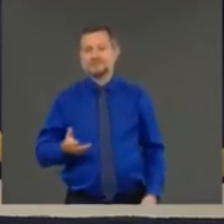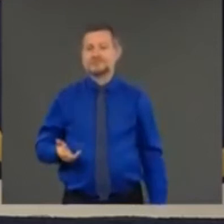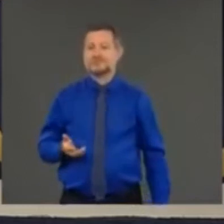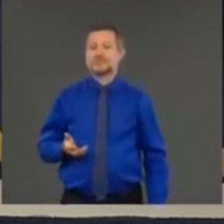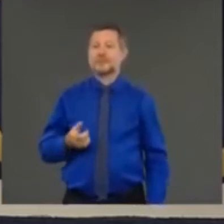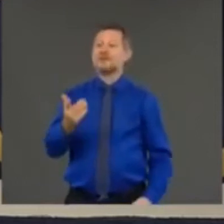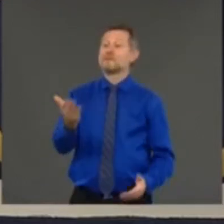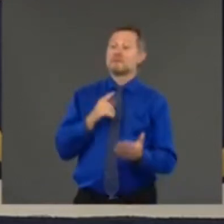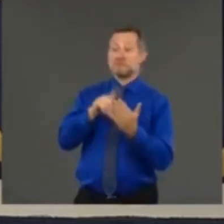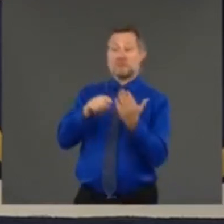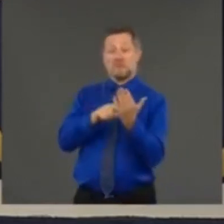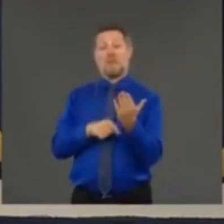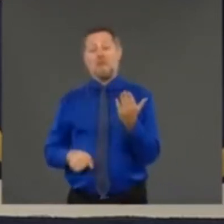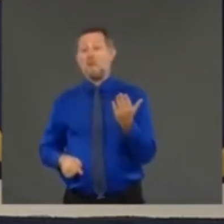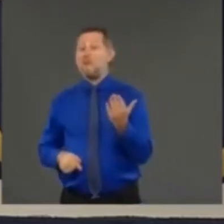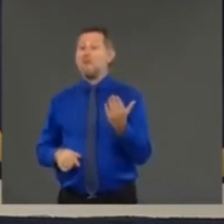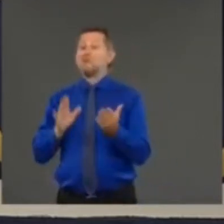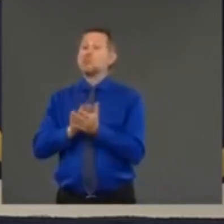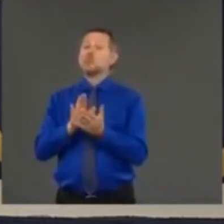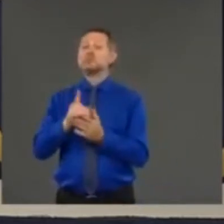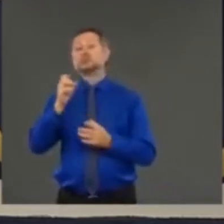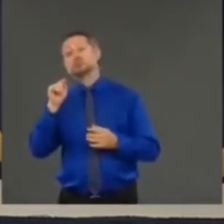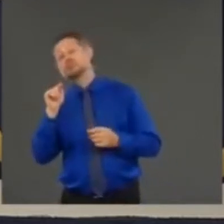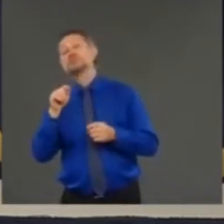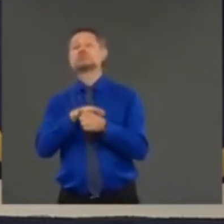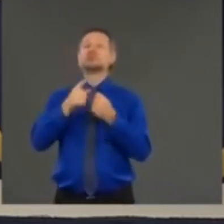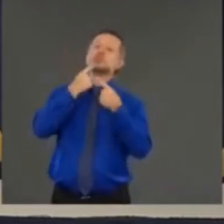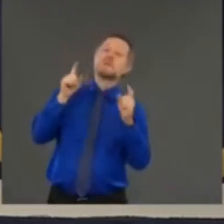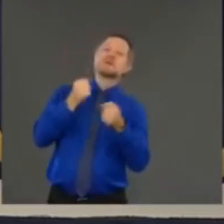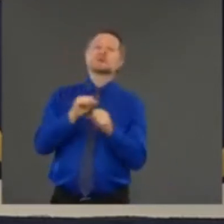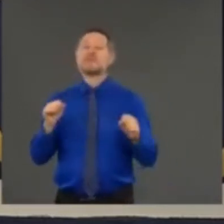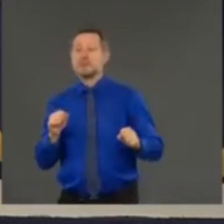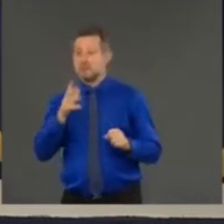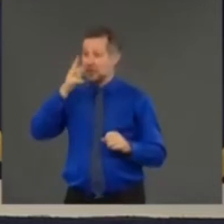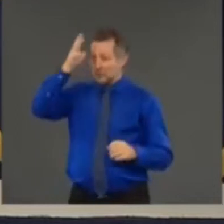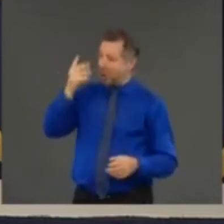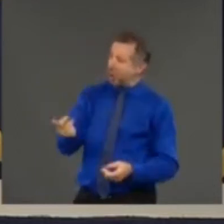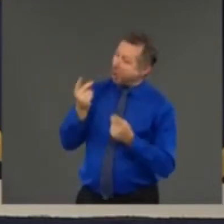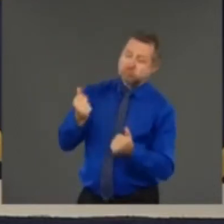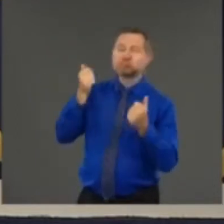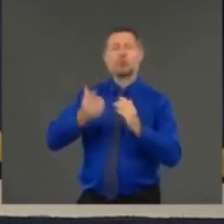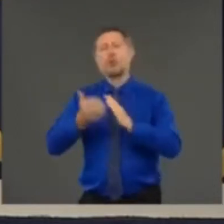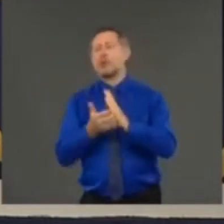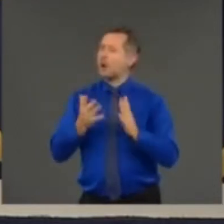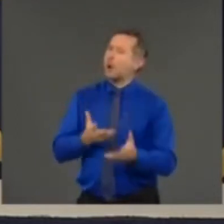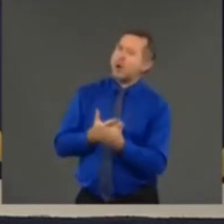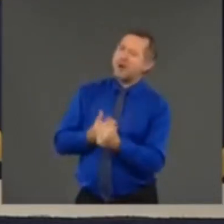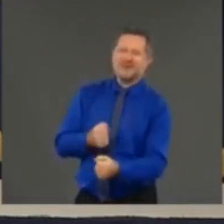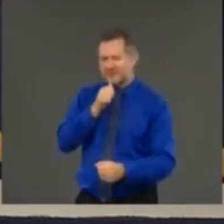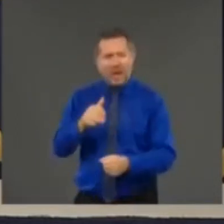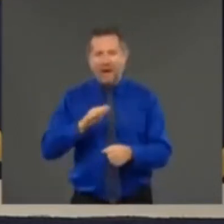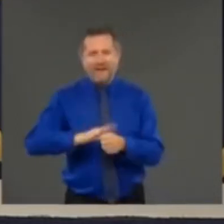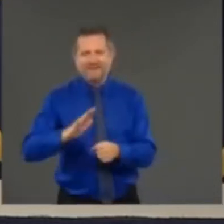it has been determined that school is safe to return to no it's not enough it's not enough for me I want to